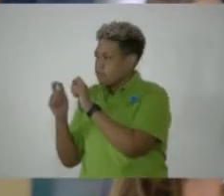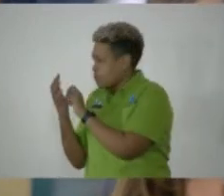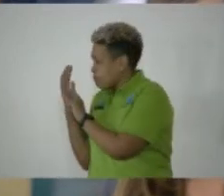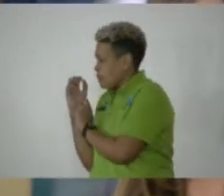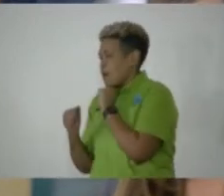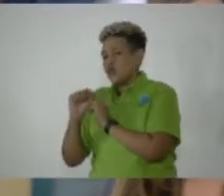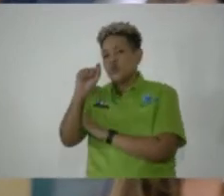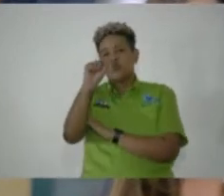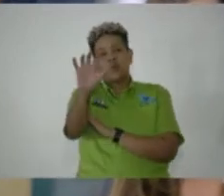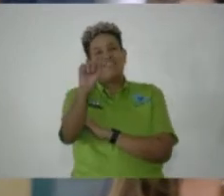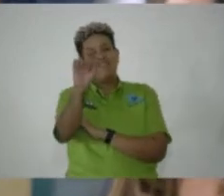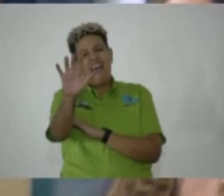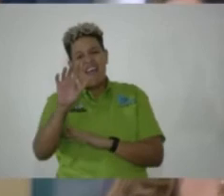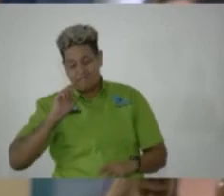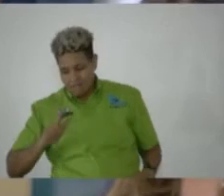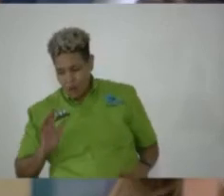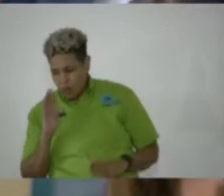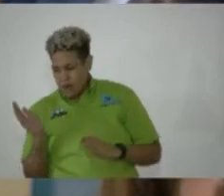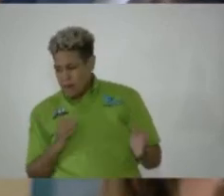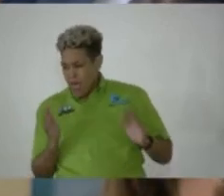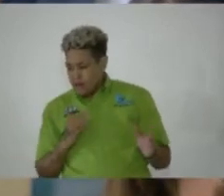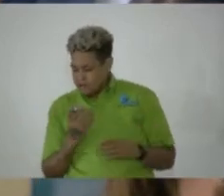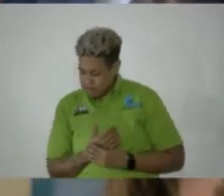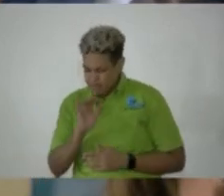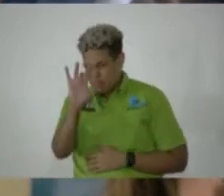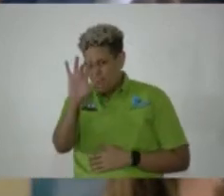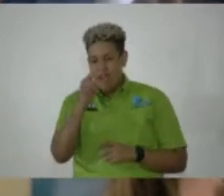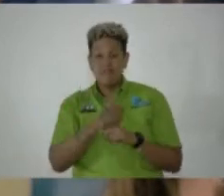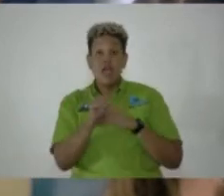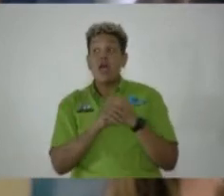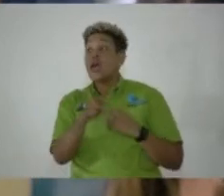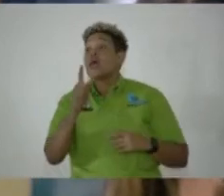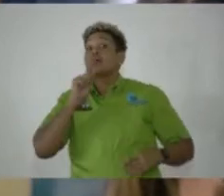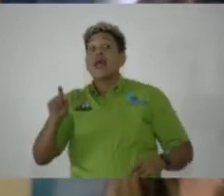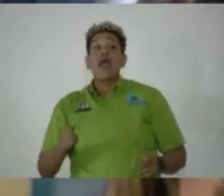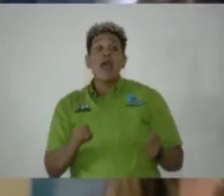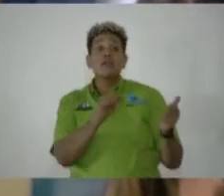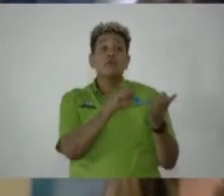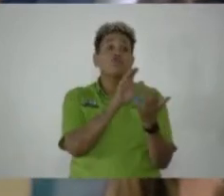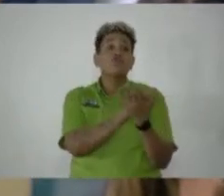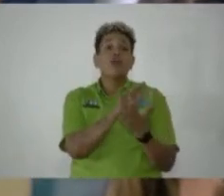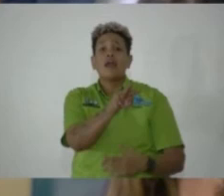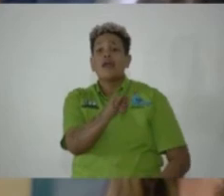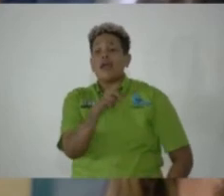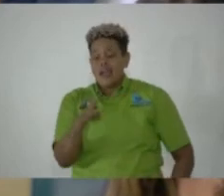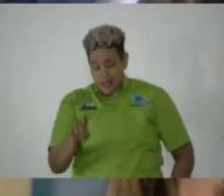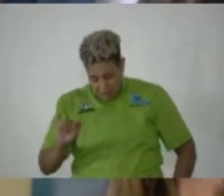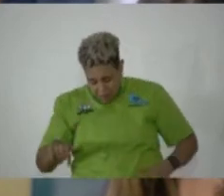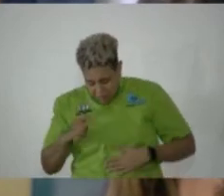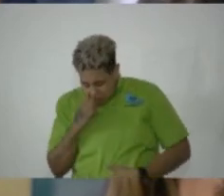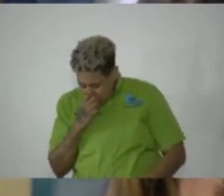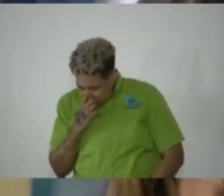across the island on March 25. The expungement, or, that was,